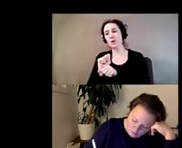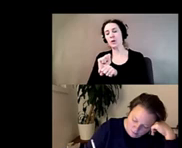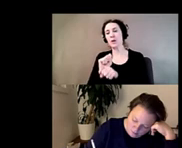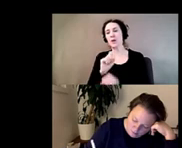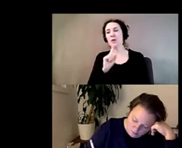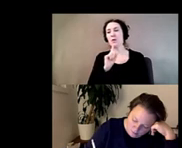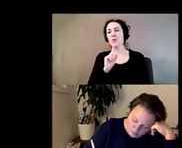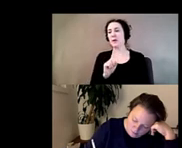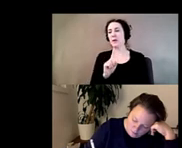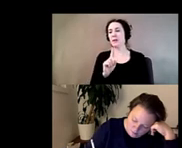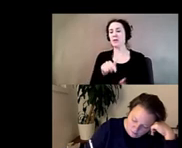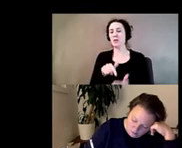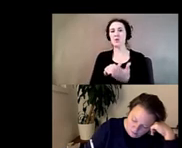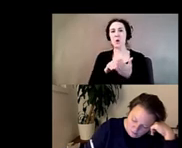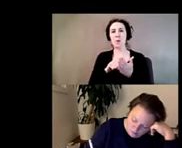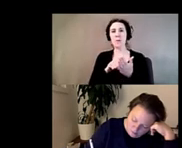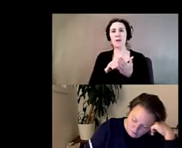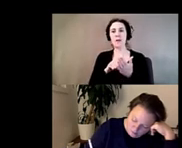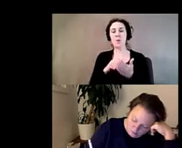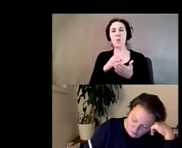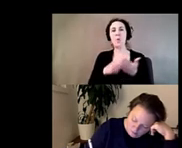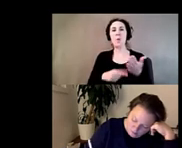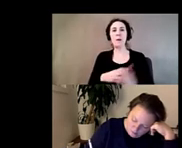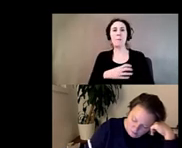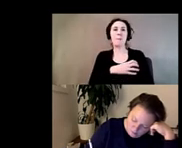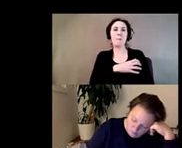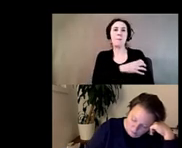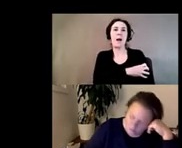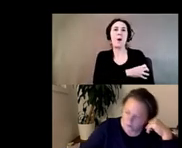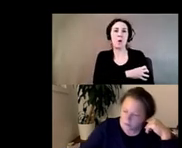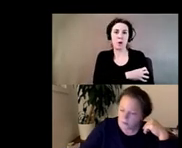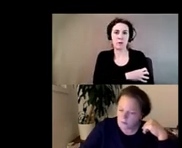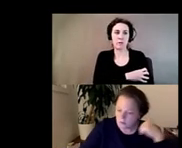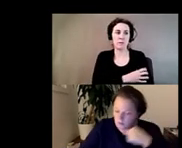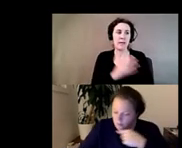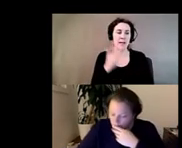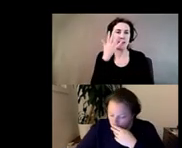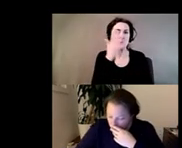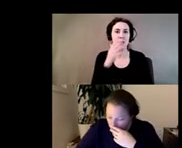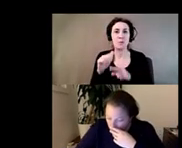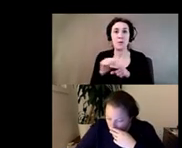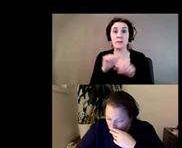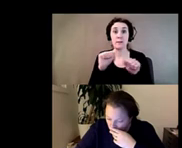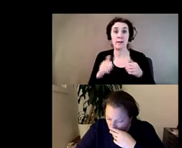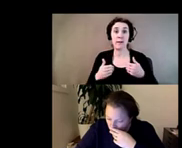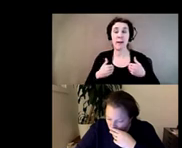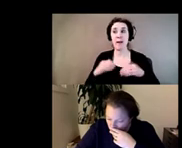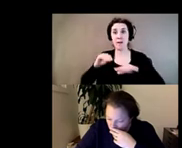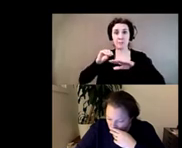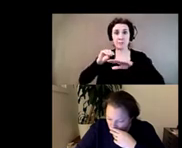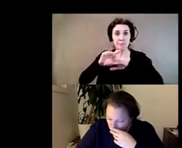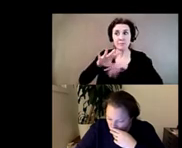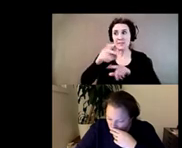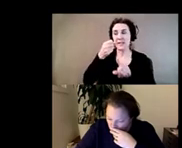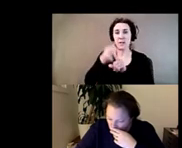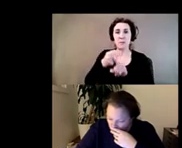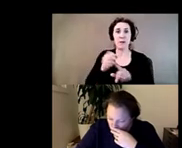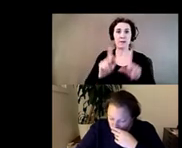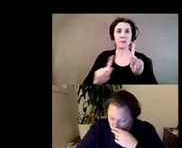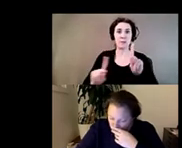that aesthetic practice can have to intervene in the sphere right in the public sphere um and um